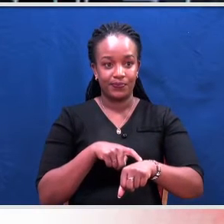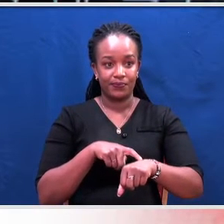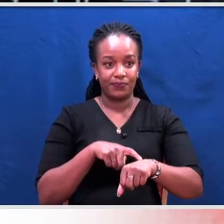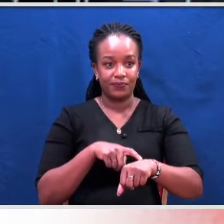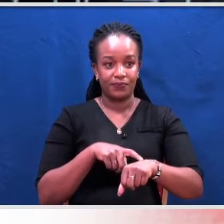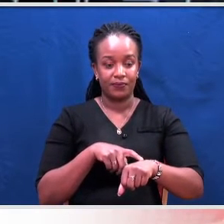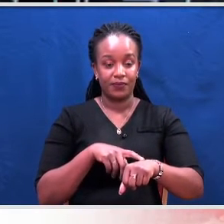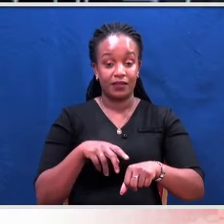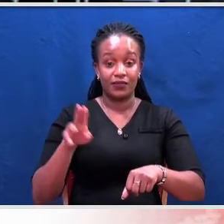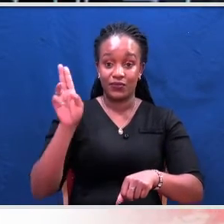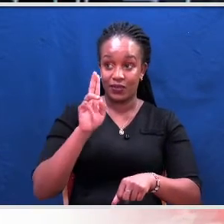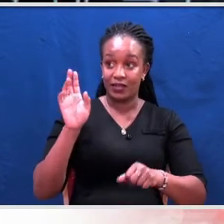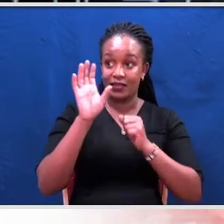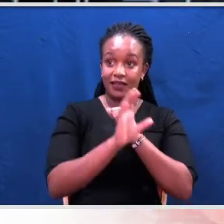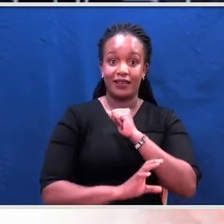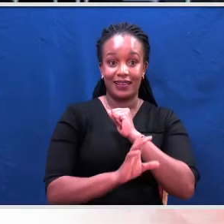counted to me.